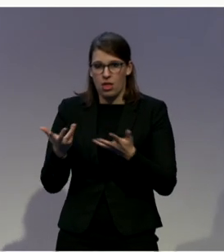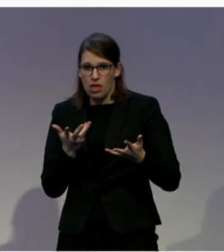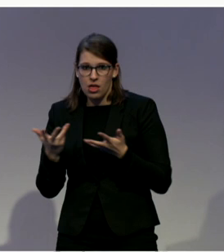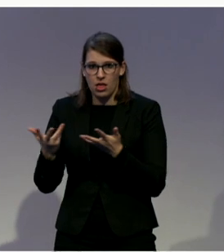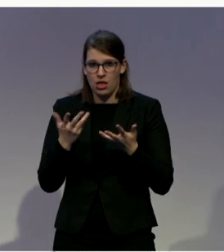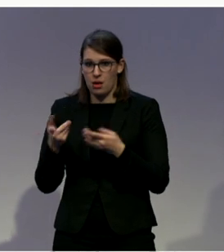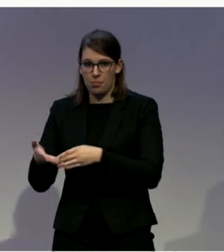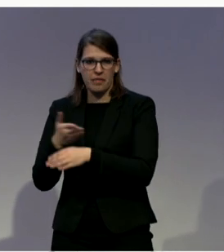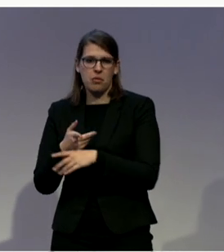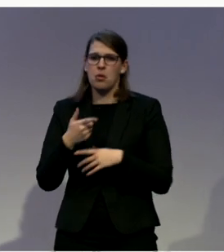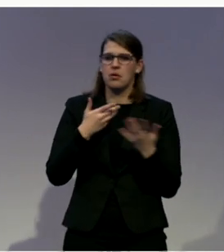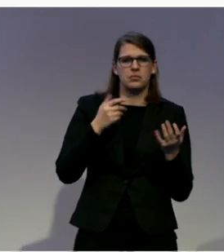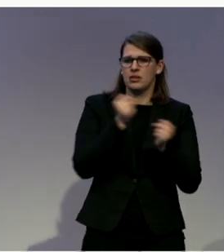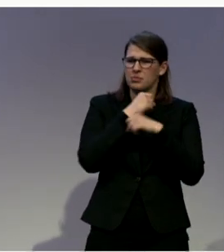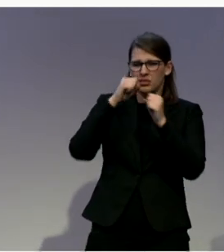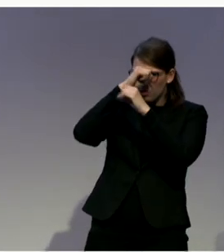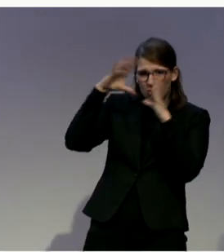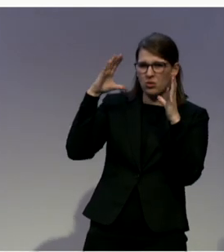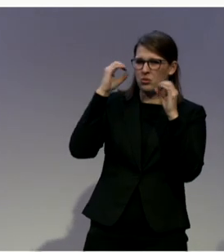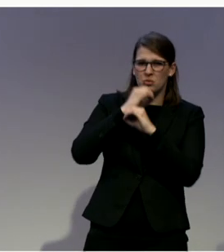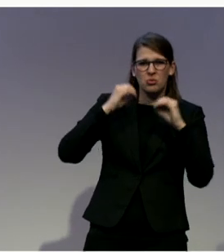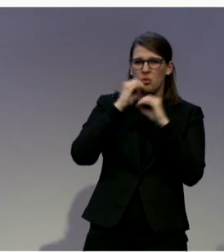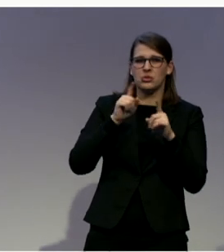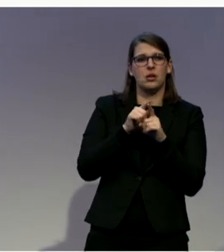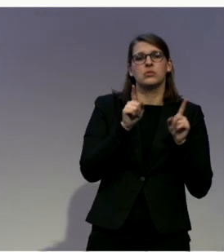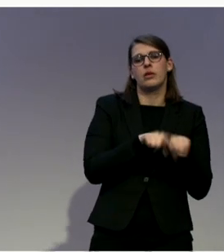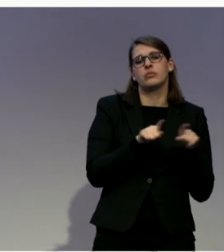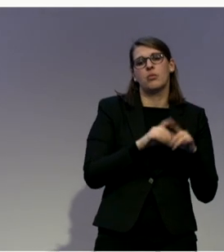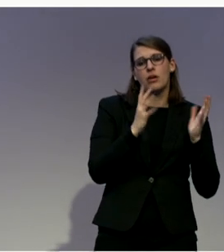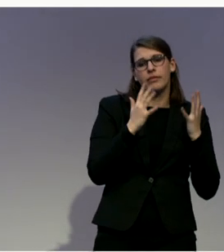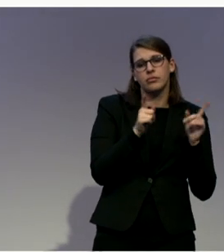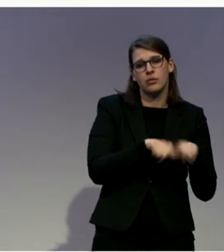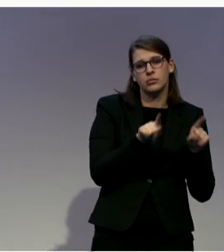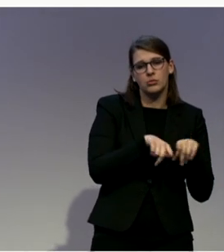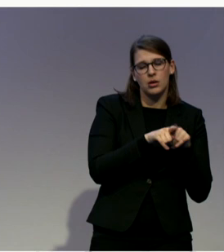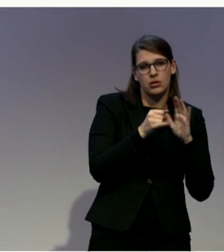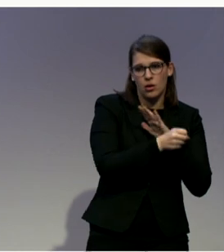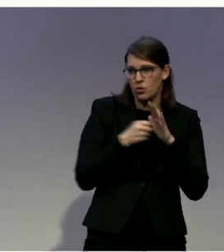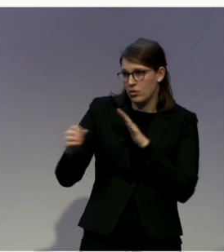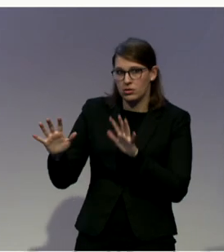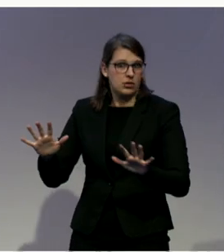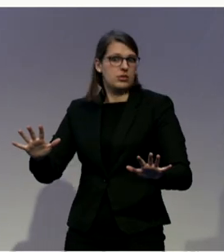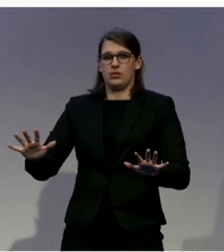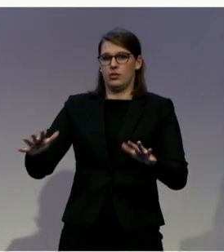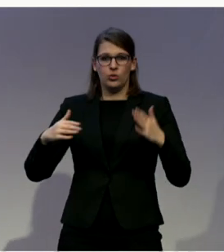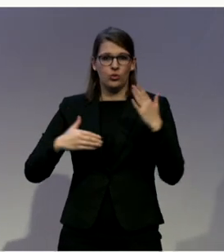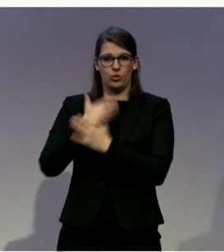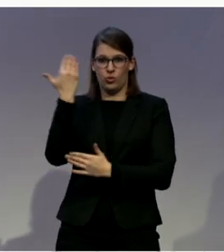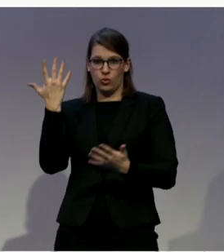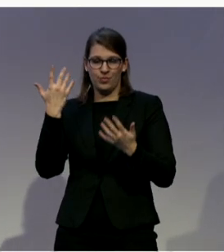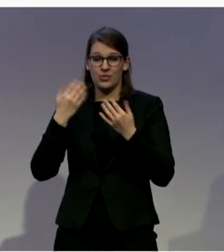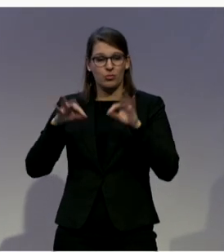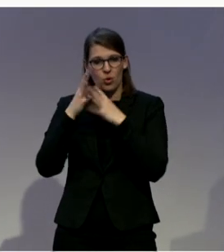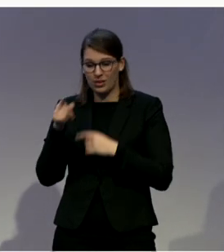as living in a group setting. But then through peer support, like making this person also talk with other people